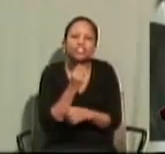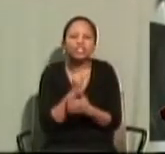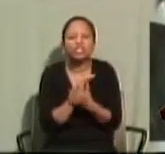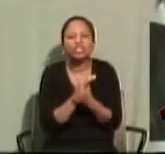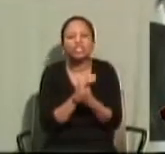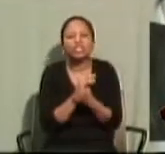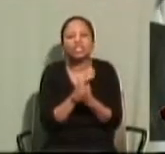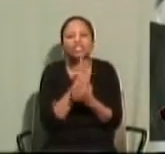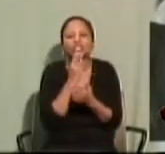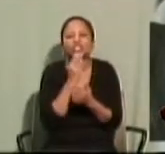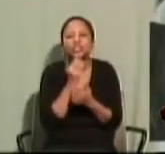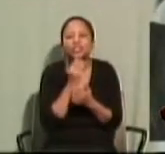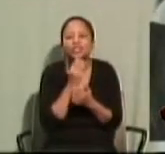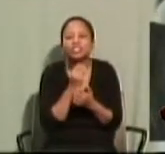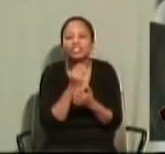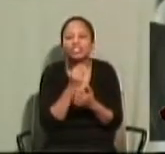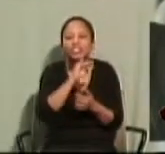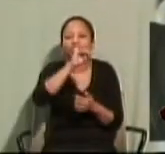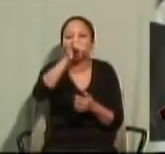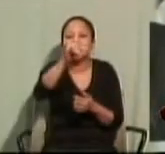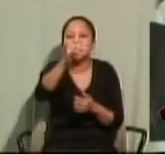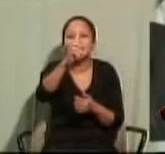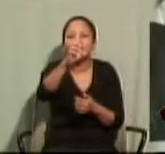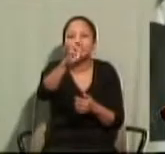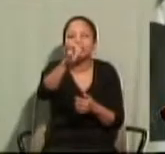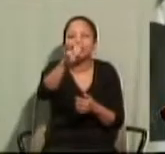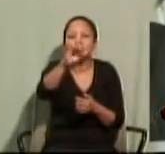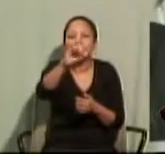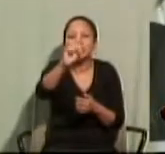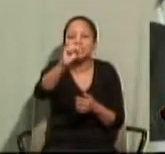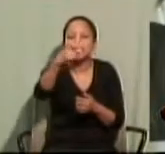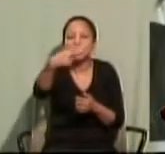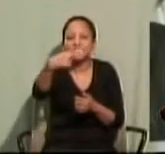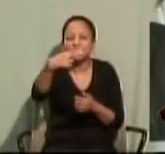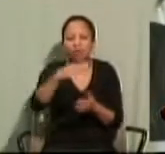that God said to Moses,